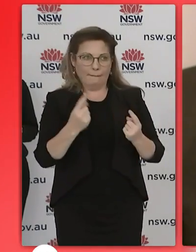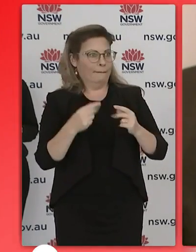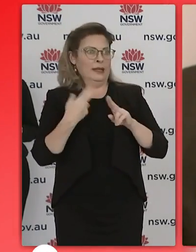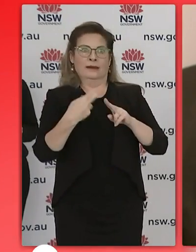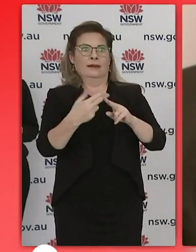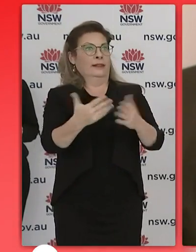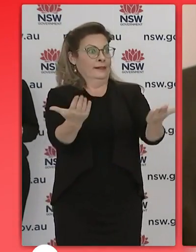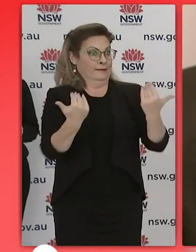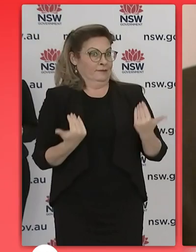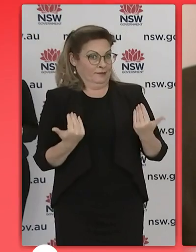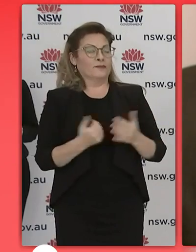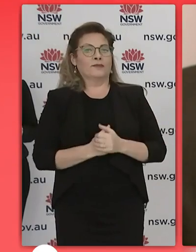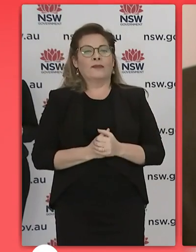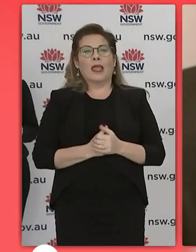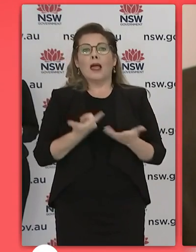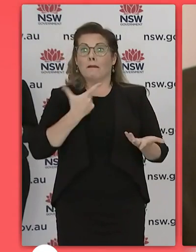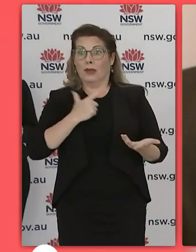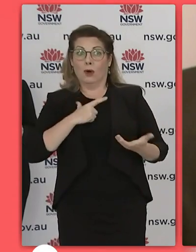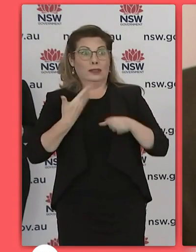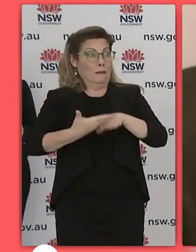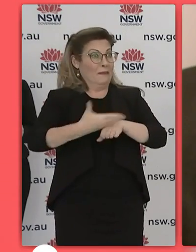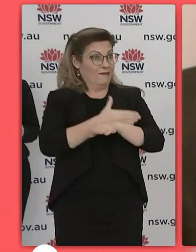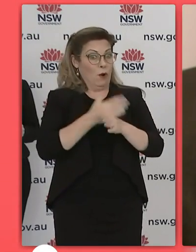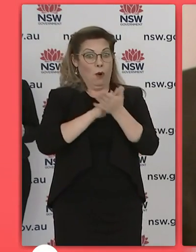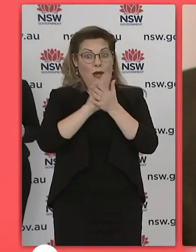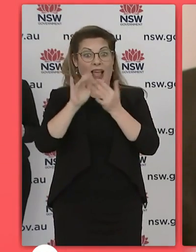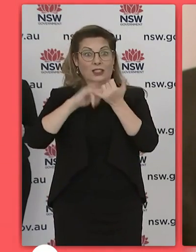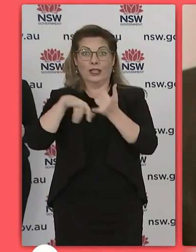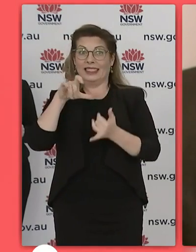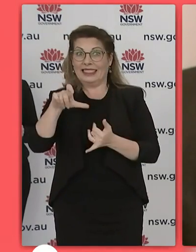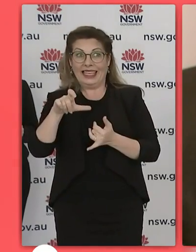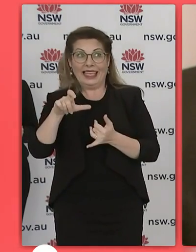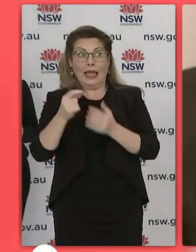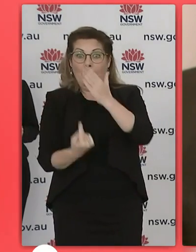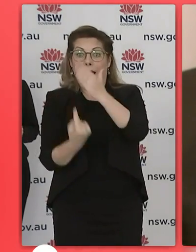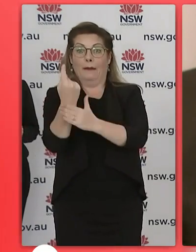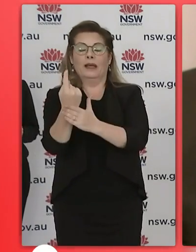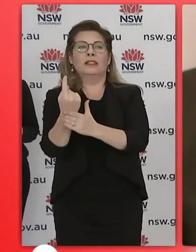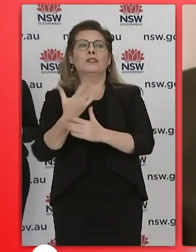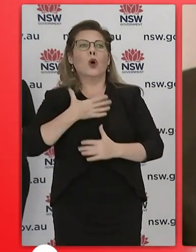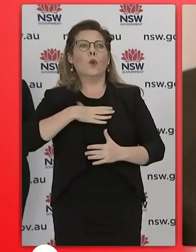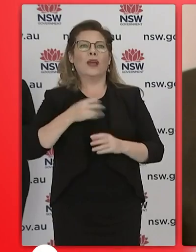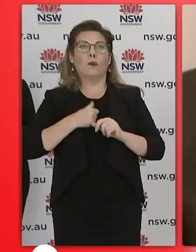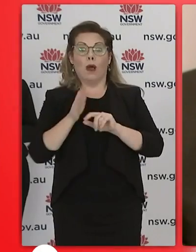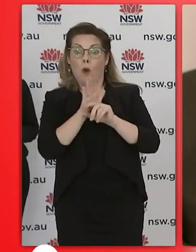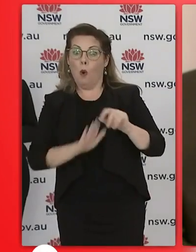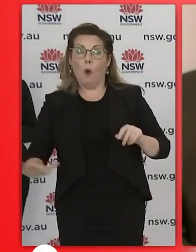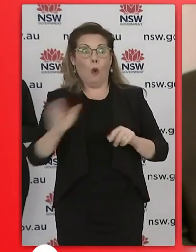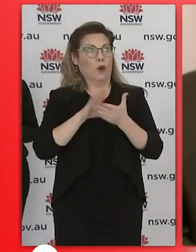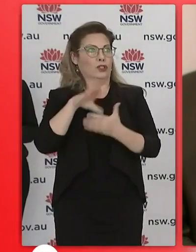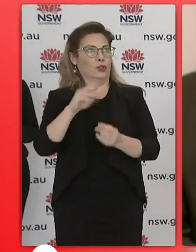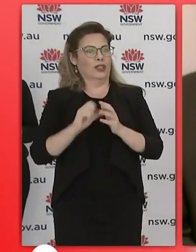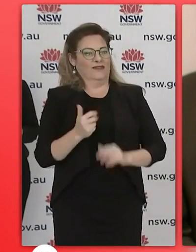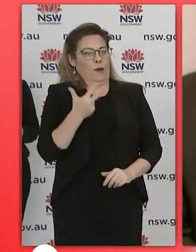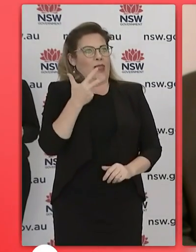everybody sits for the HSC exam which is a requirement we want every student from those eight local government areas to have been offered the vaccine